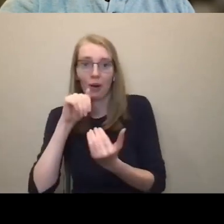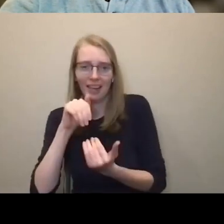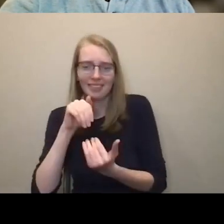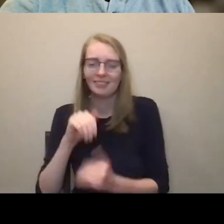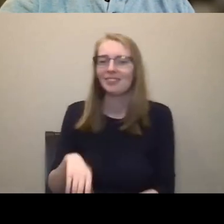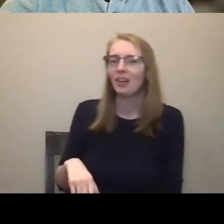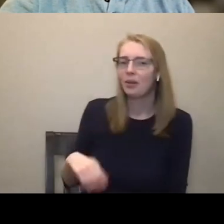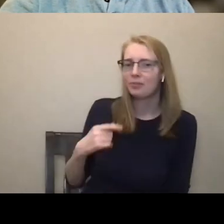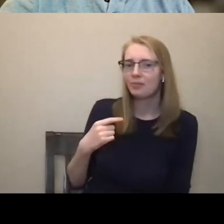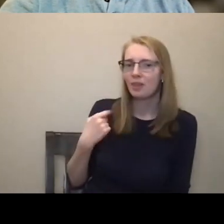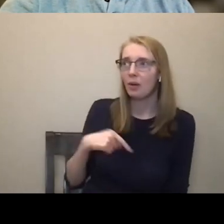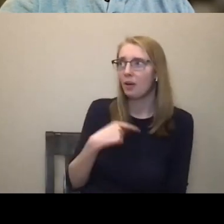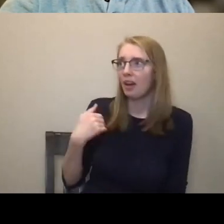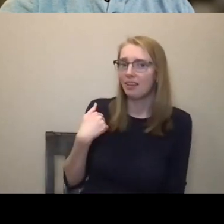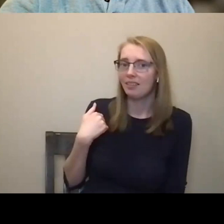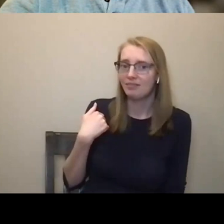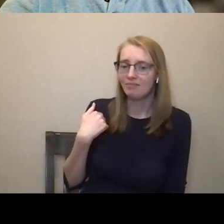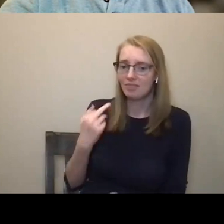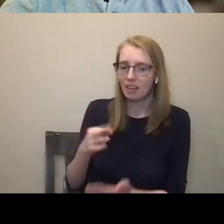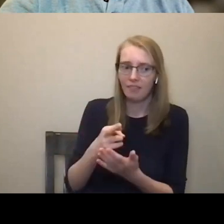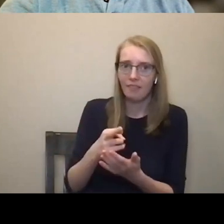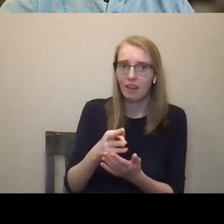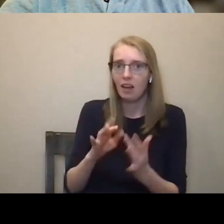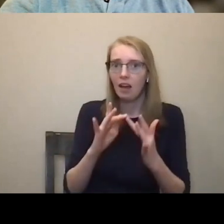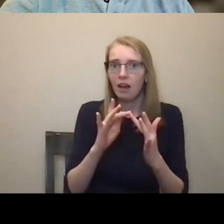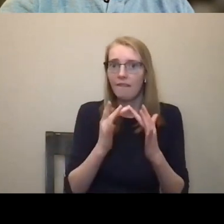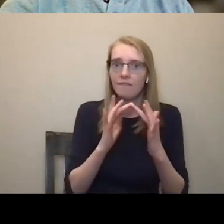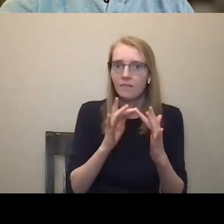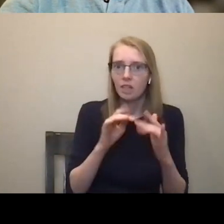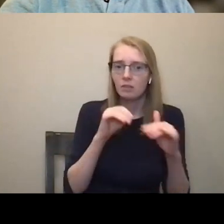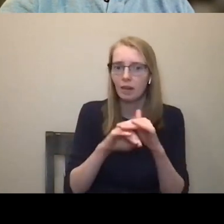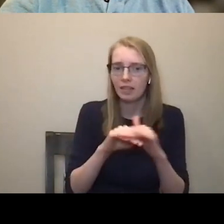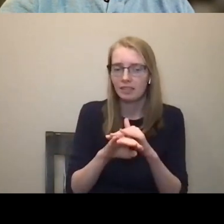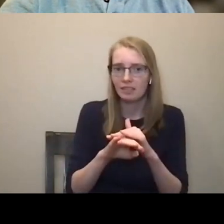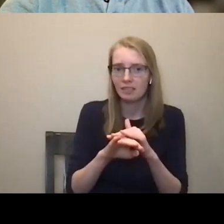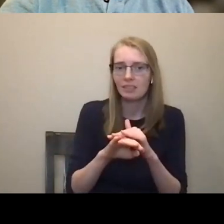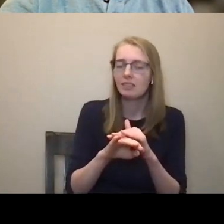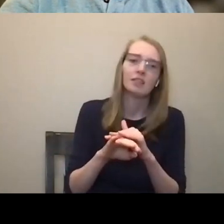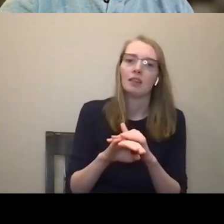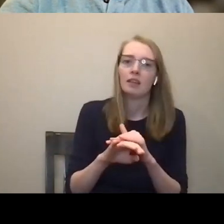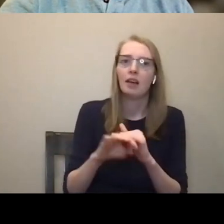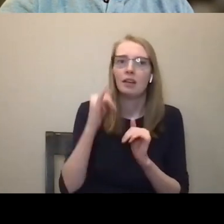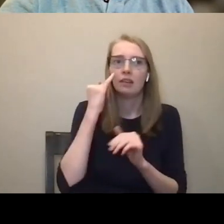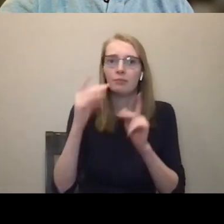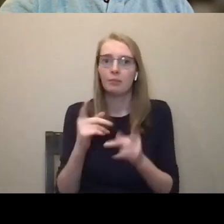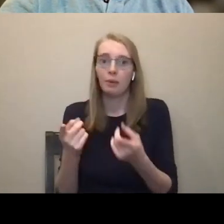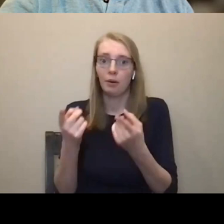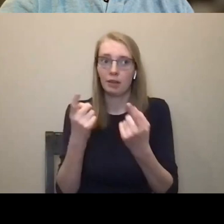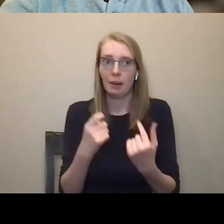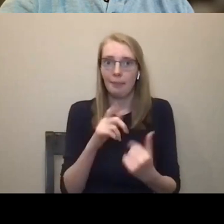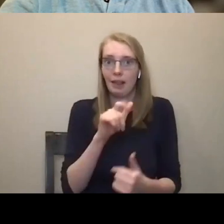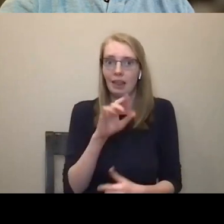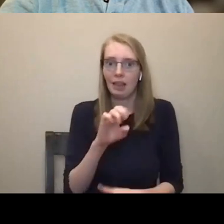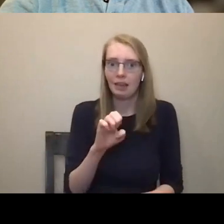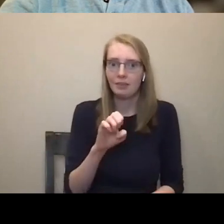making it like you're doing, making it available to people. So, and with, uh, people who can attend live, we'll provide a, after like a paywall fee, that'll be